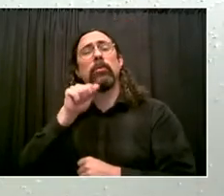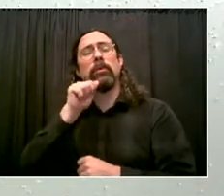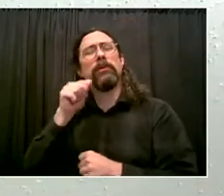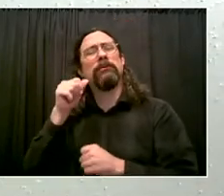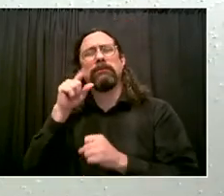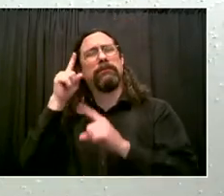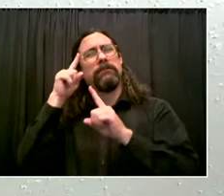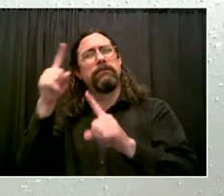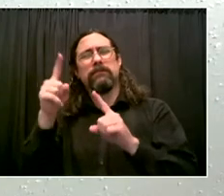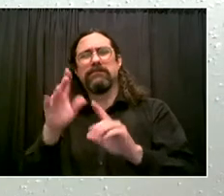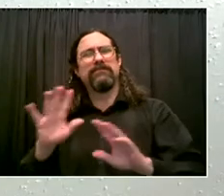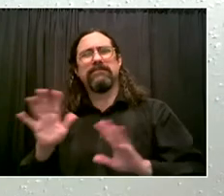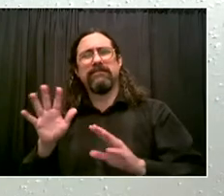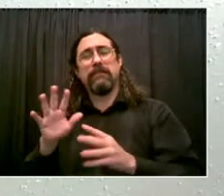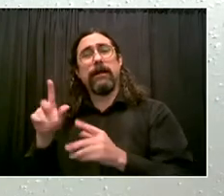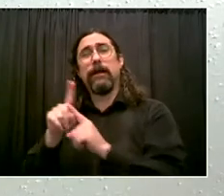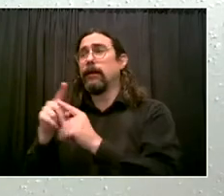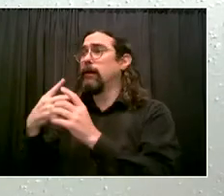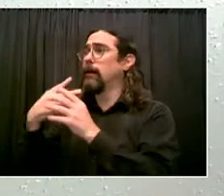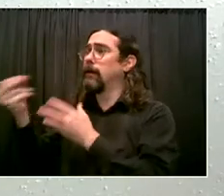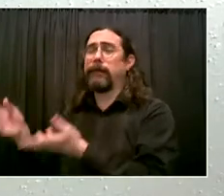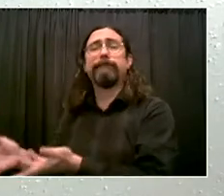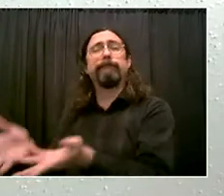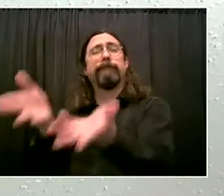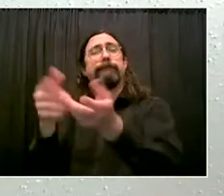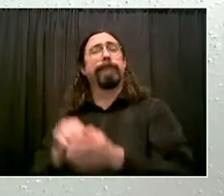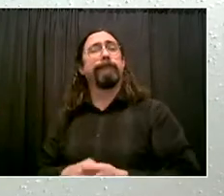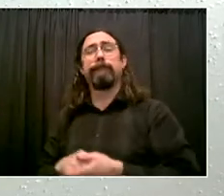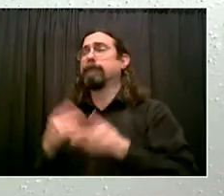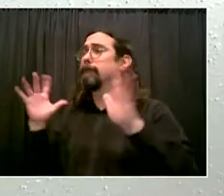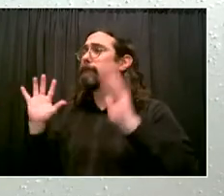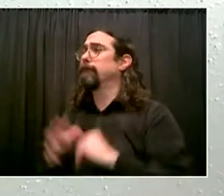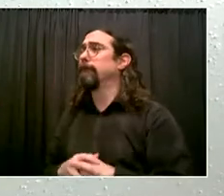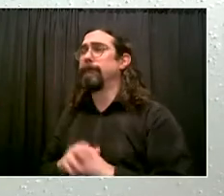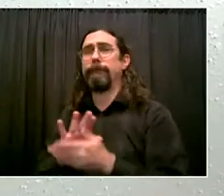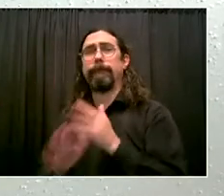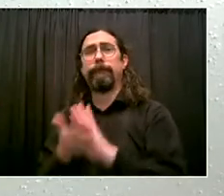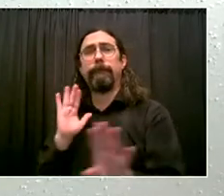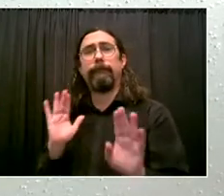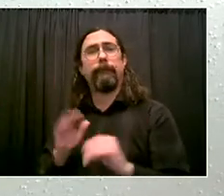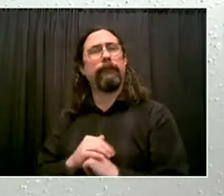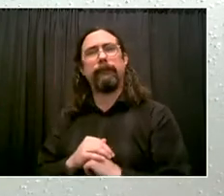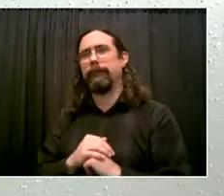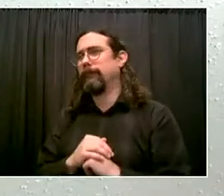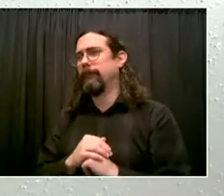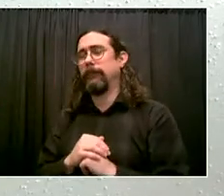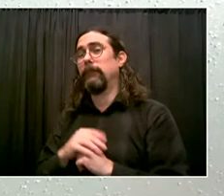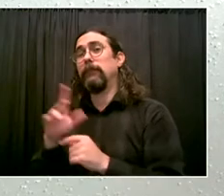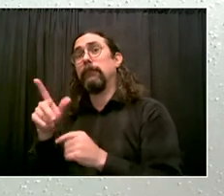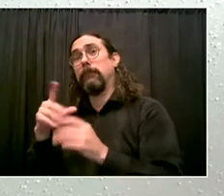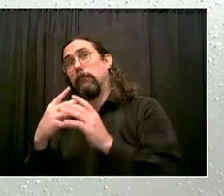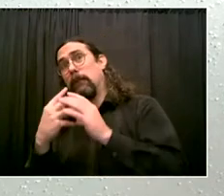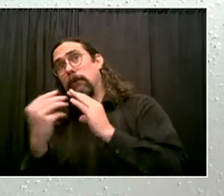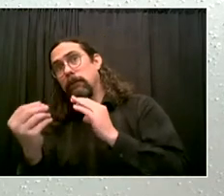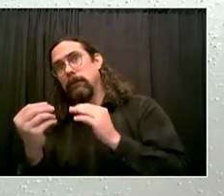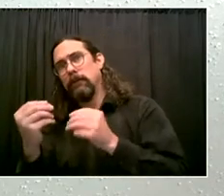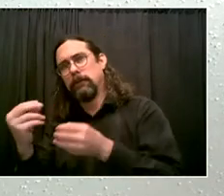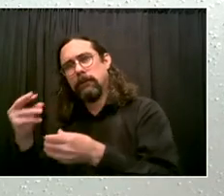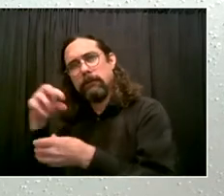housing, employment, medical services, or insurance, substance abuse, and mental health.